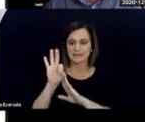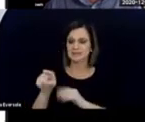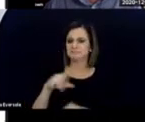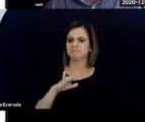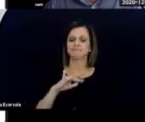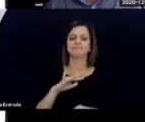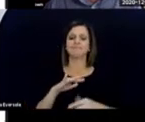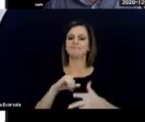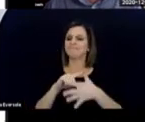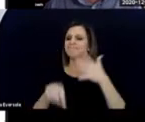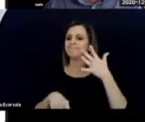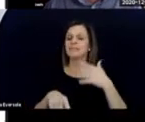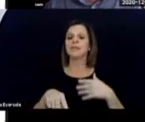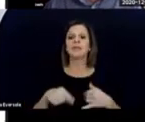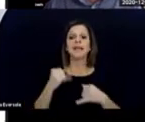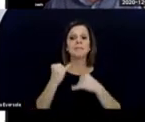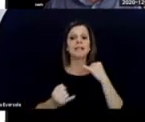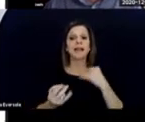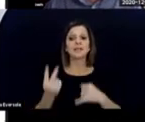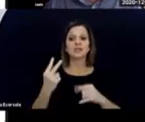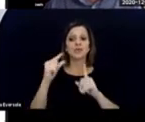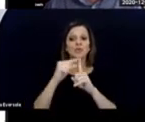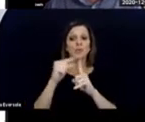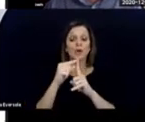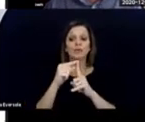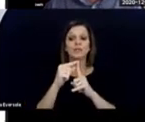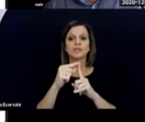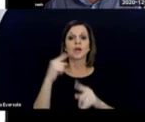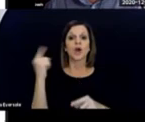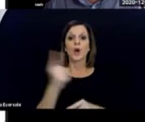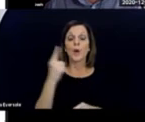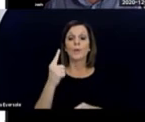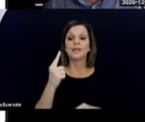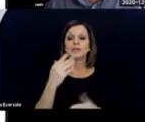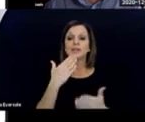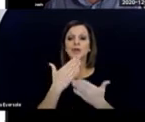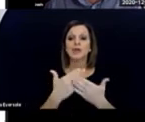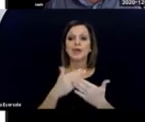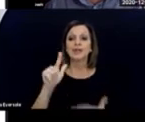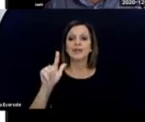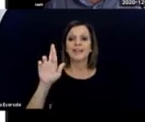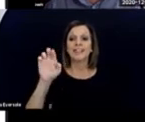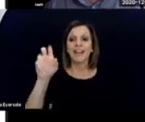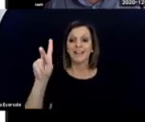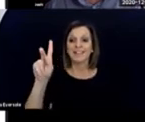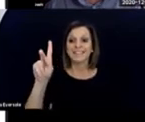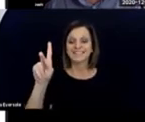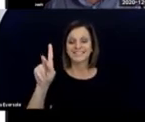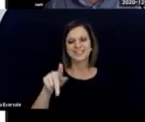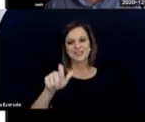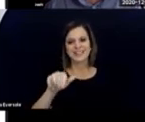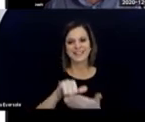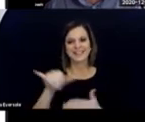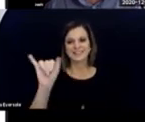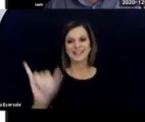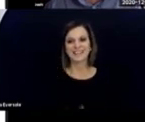my last two words are always good luck because you need that as well.